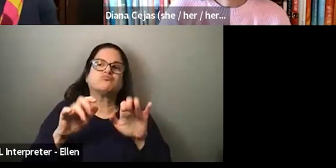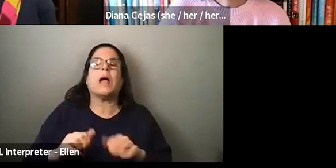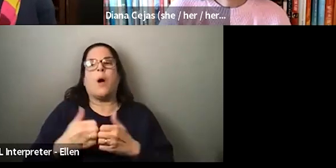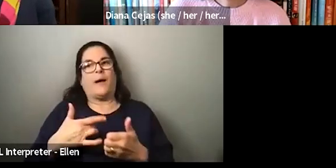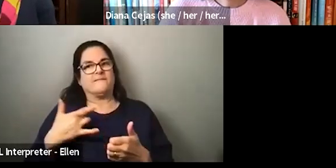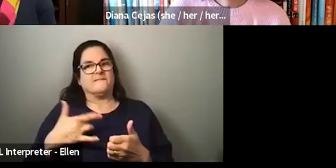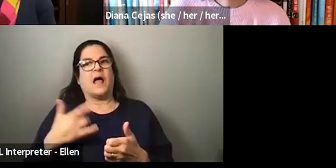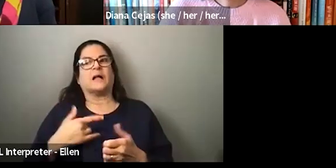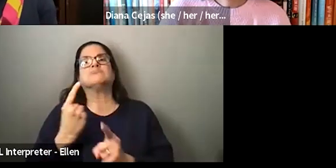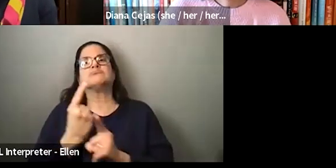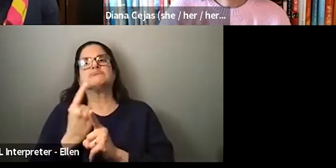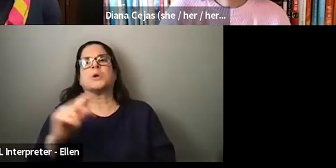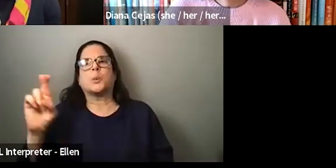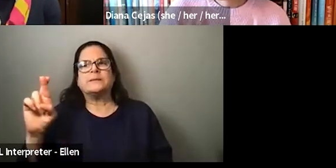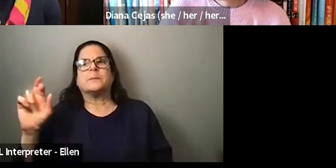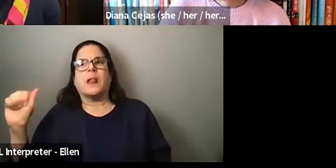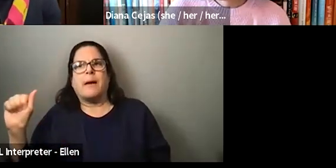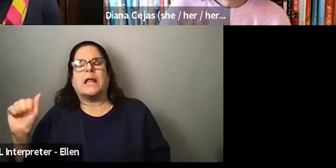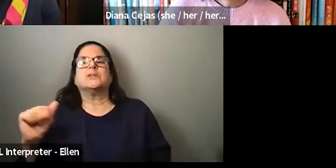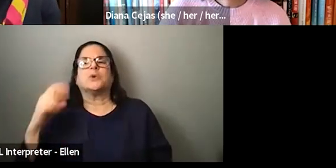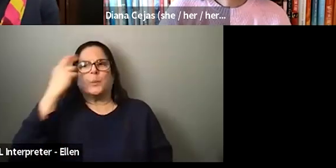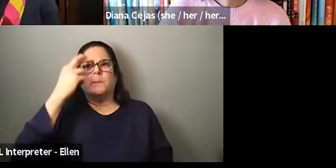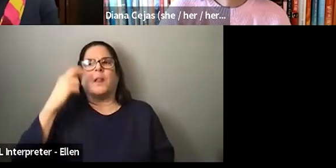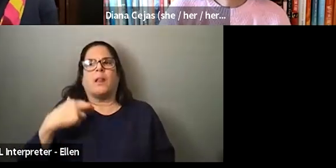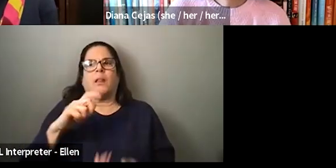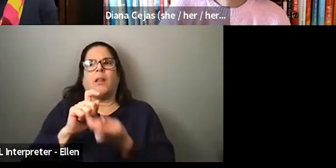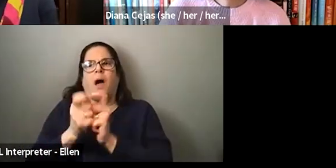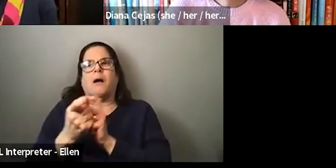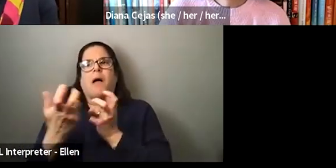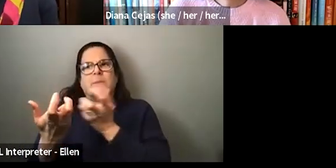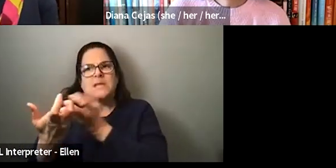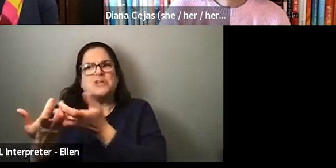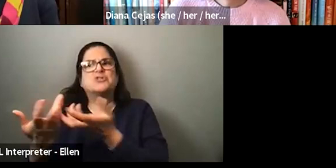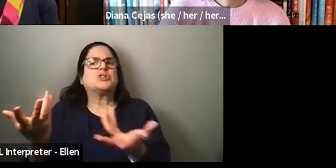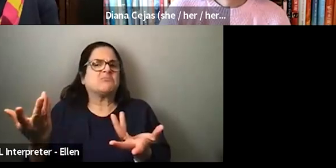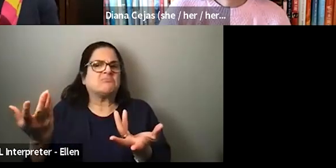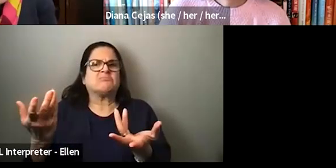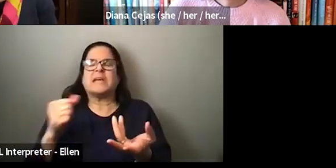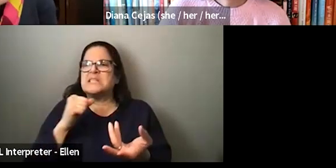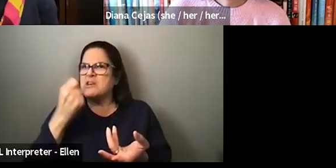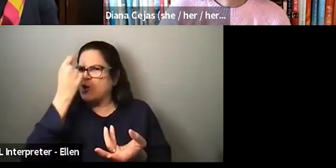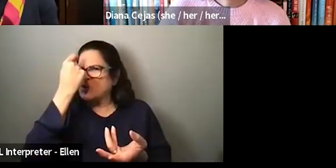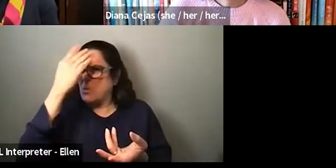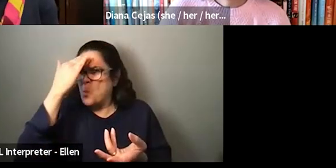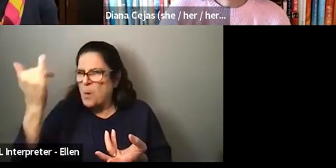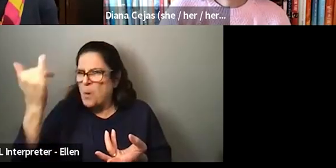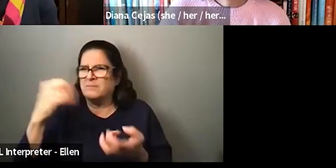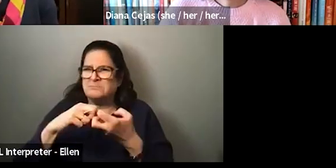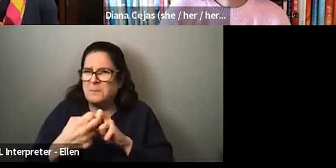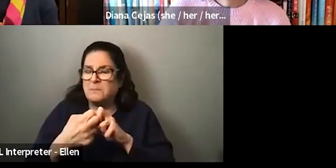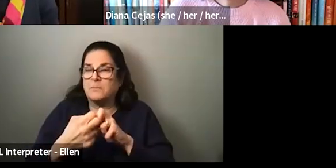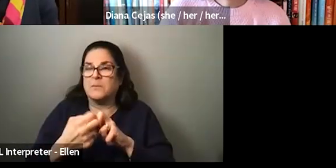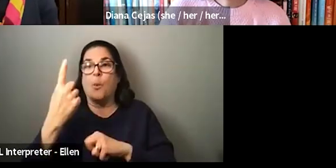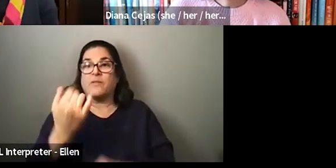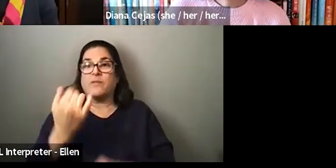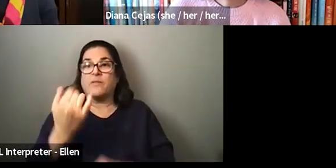reasonable accommodation. And I didn't quite understand, you know, understand why that would be a concern. And anyways, the one thing that I did wrong that I,